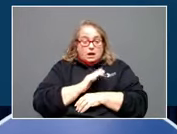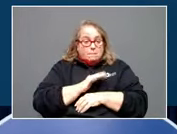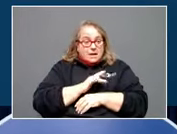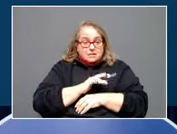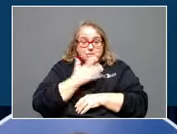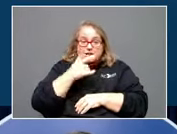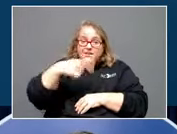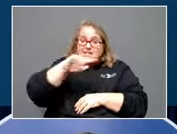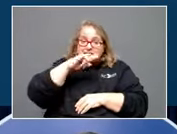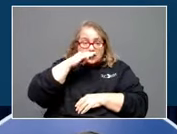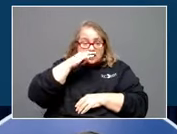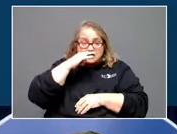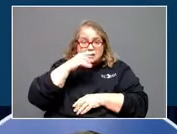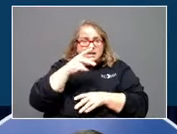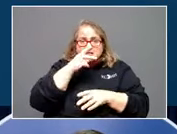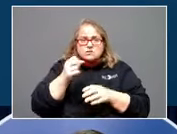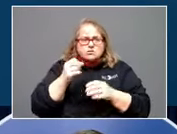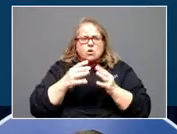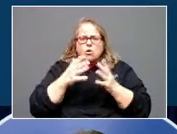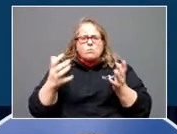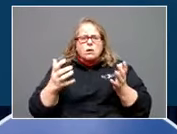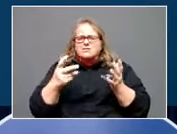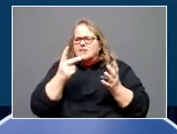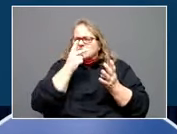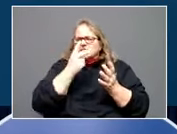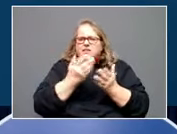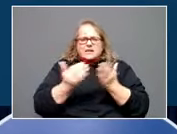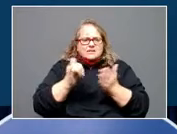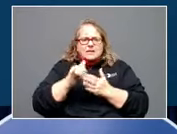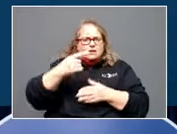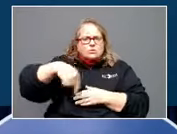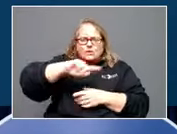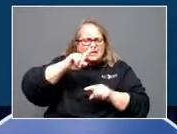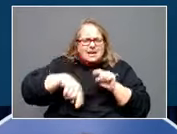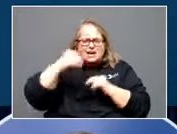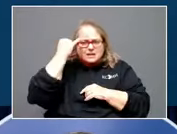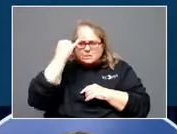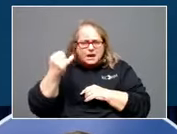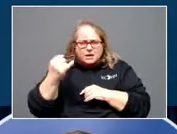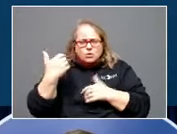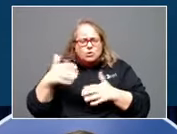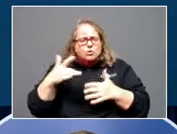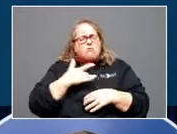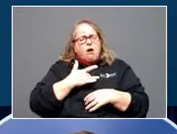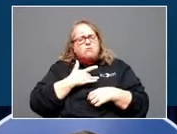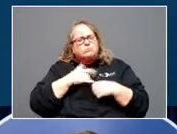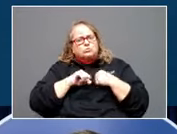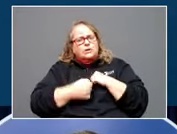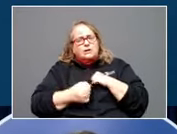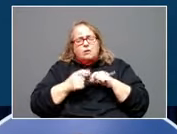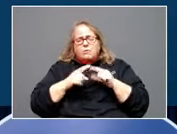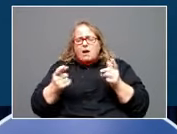they've seen so much. They've seen things that we can't imagine, and it's heartbreaking. But thanks to the generosity